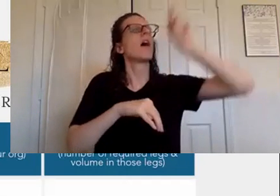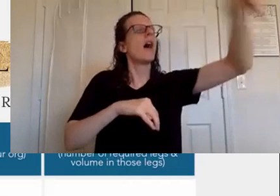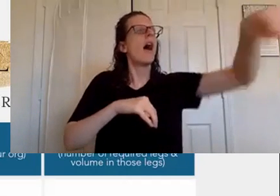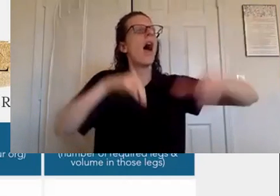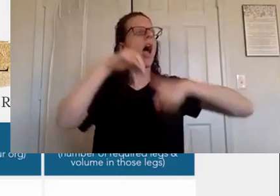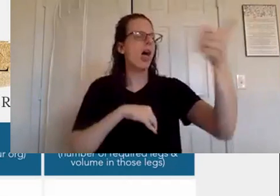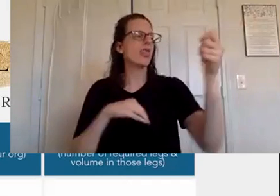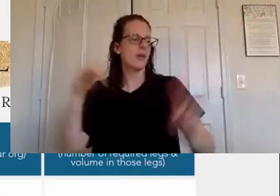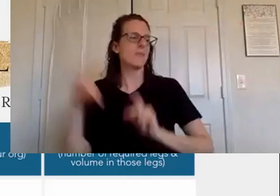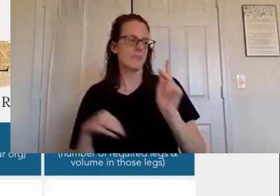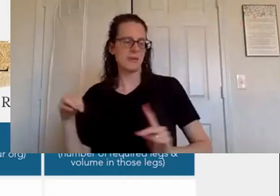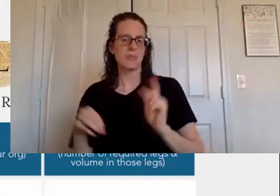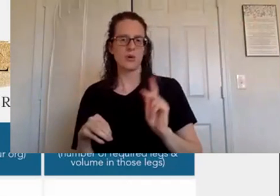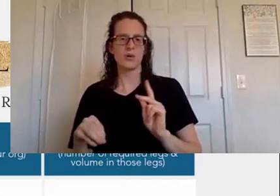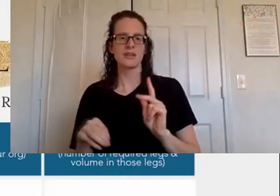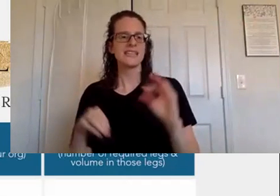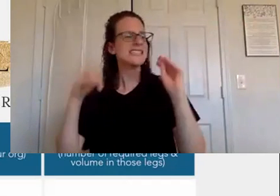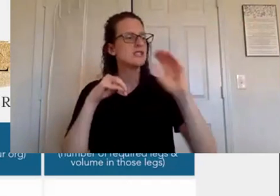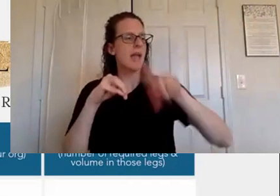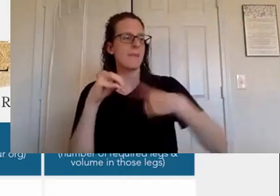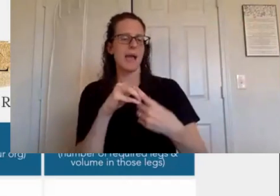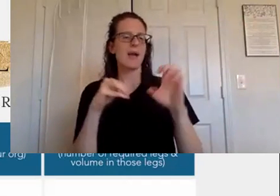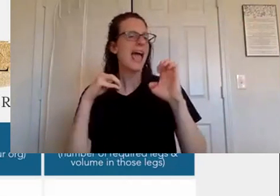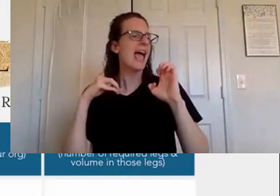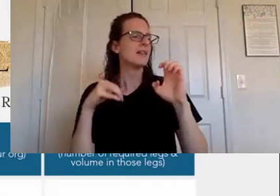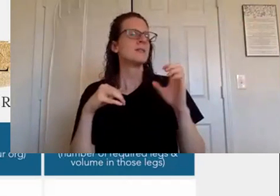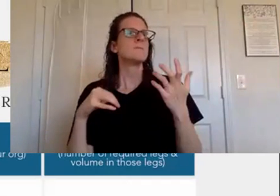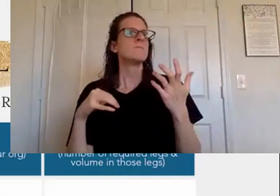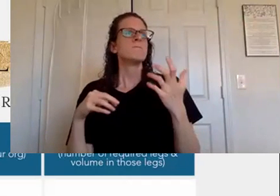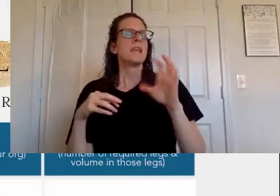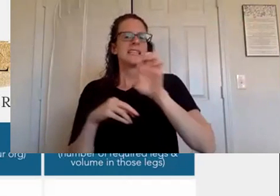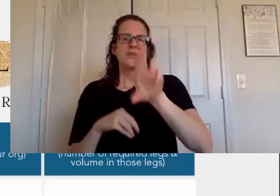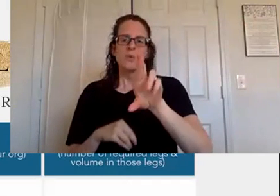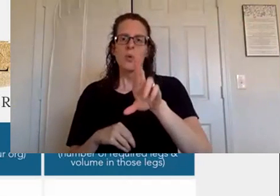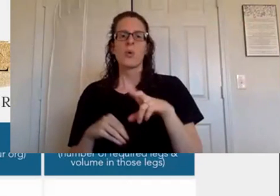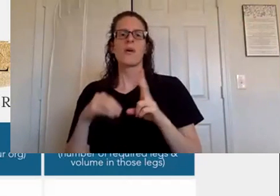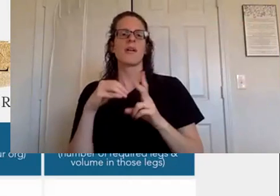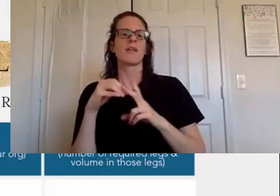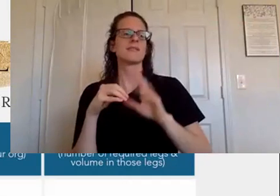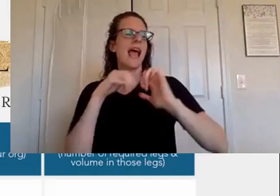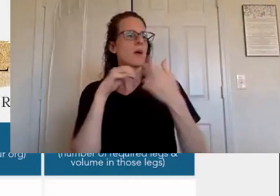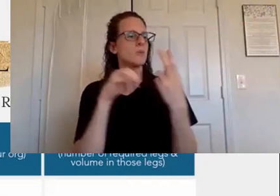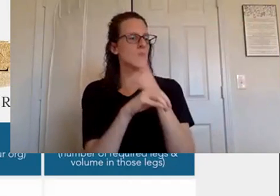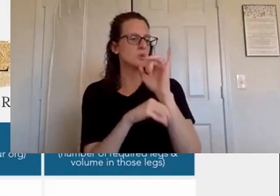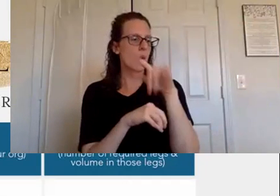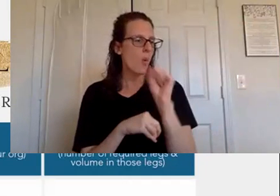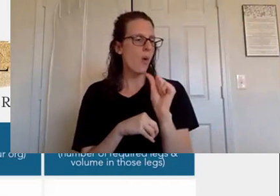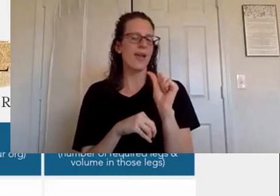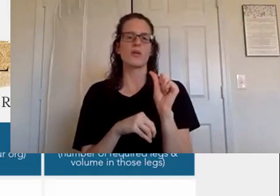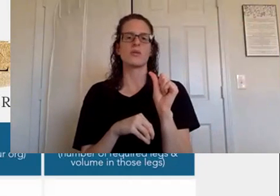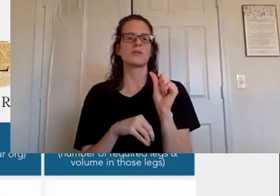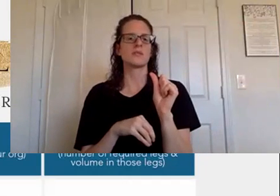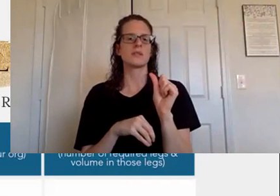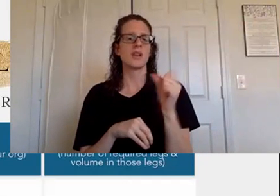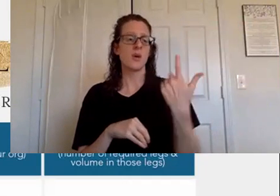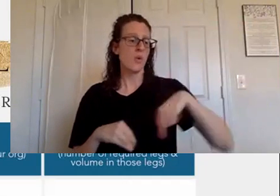essential rewards educate them on sharing too um because pretty much all of us have at least a